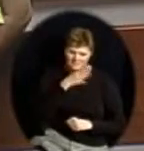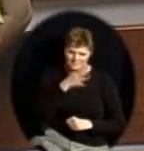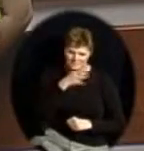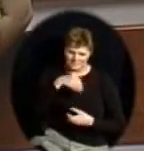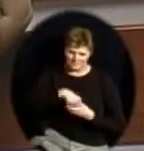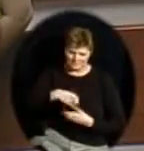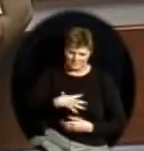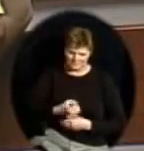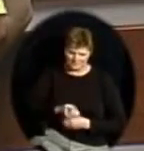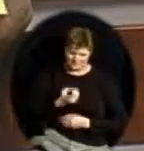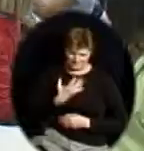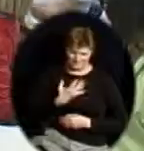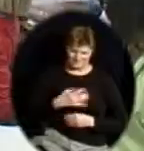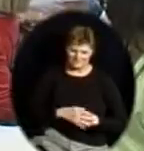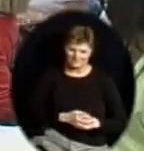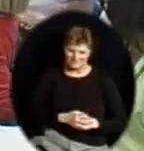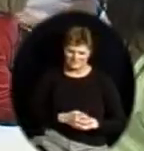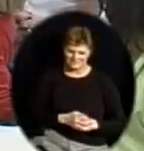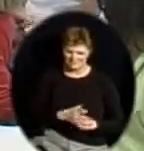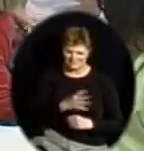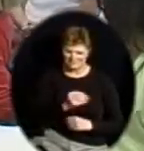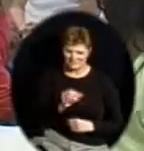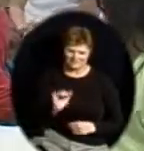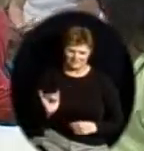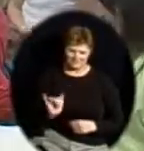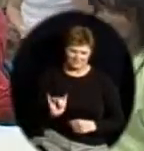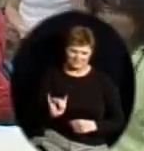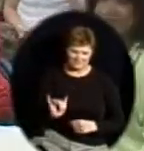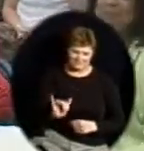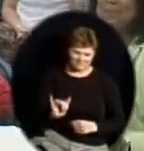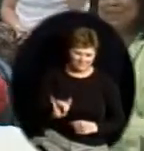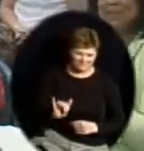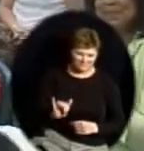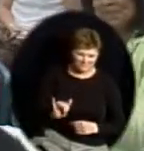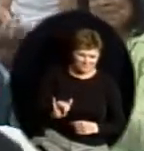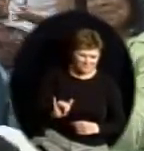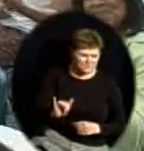Norma Michelle. And also my principal, Mr. Massey.